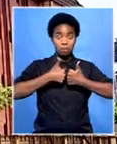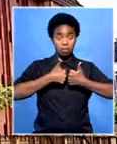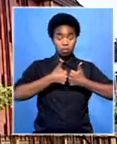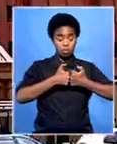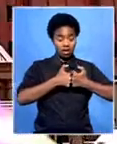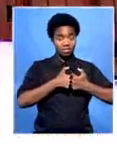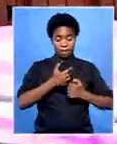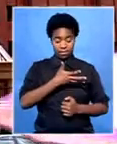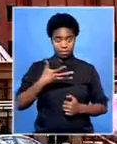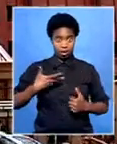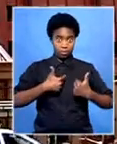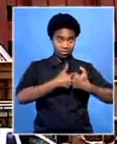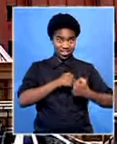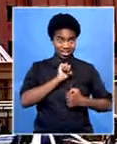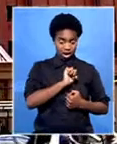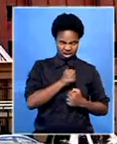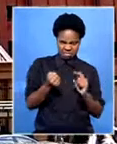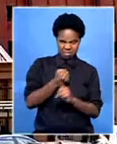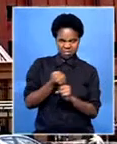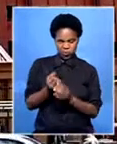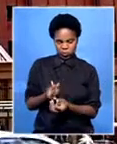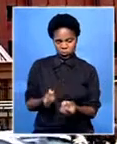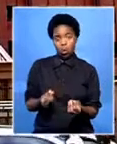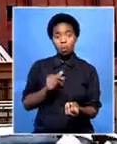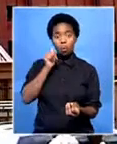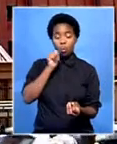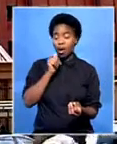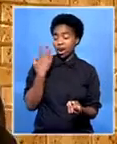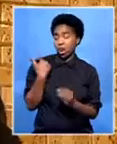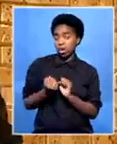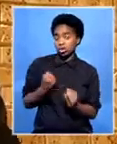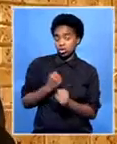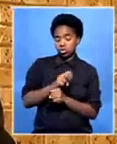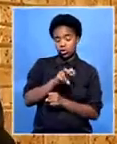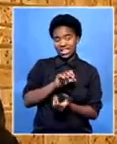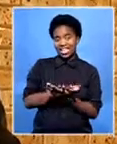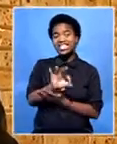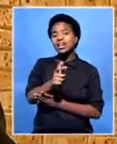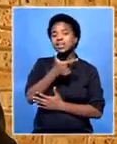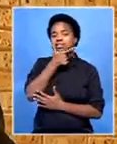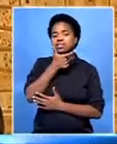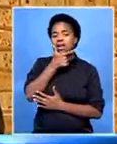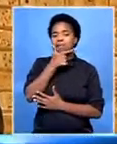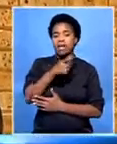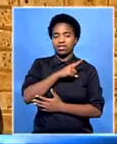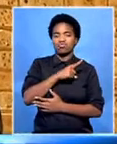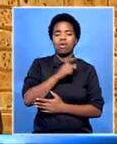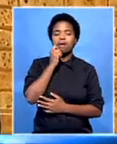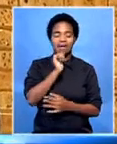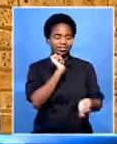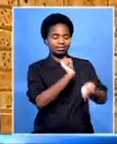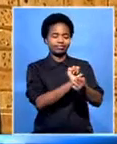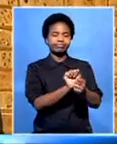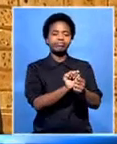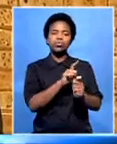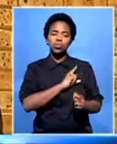the legal girl. The court heard the abuse happened in December 2013. Last week, the businessman was found guilty of